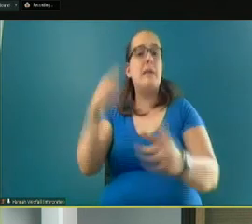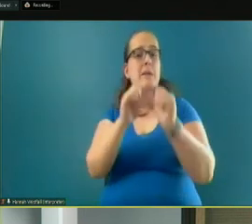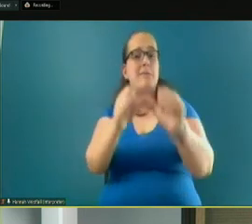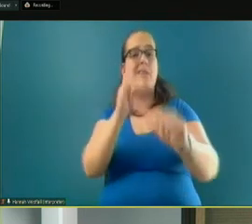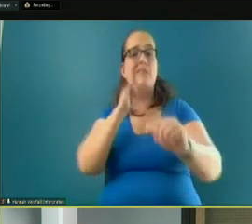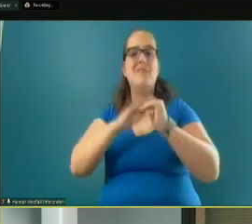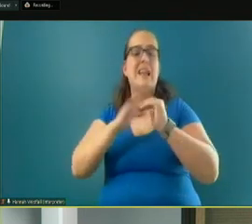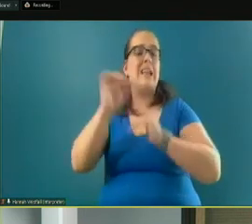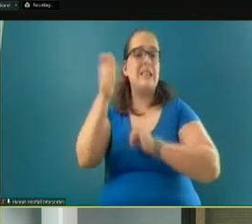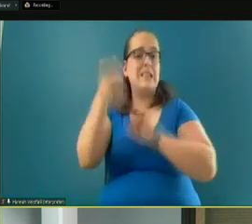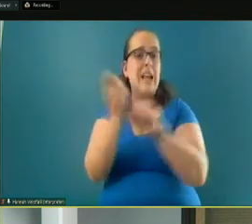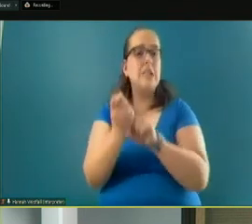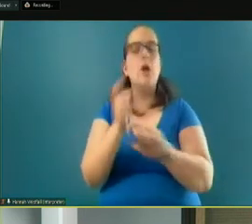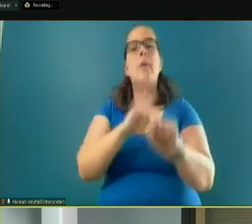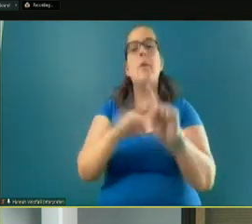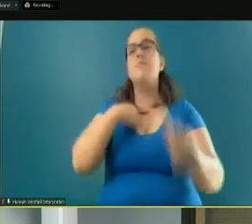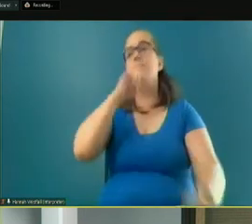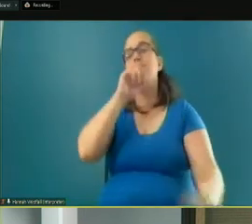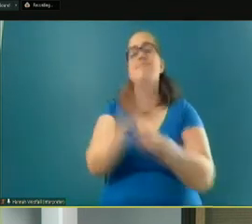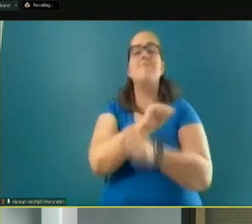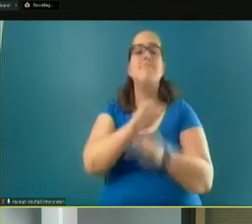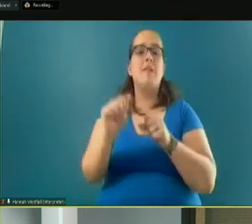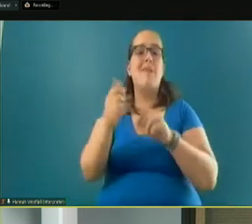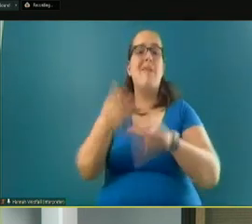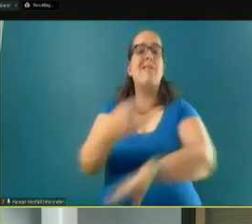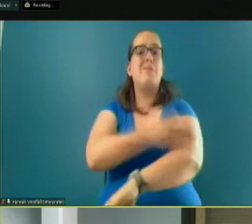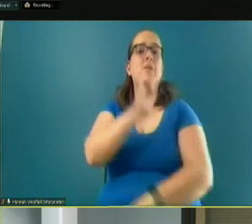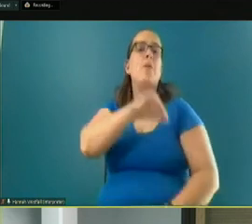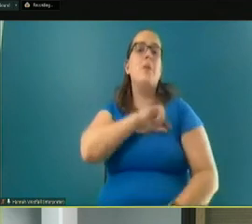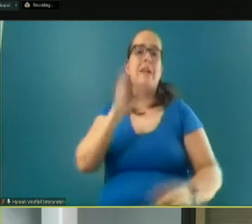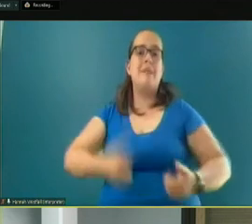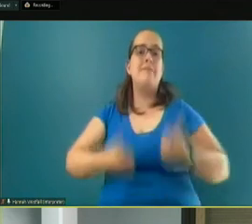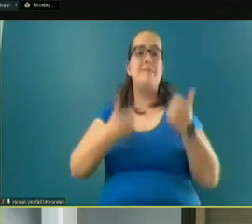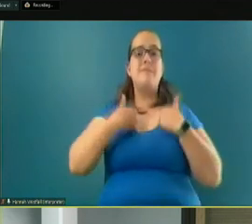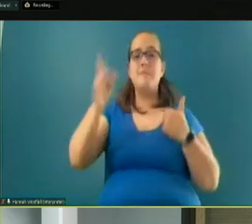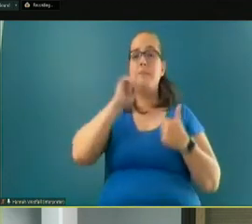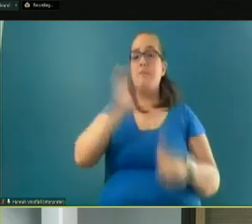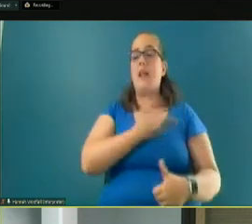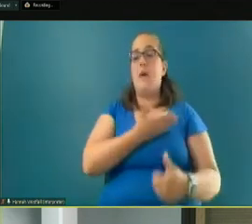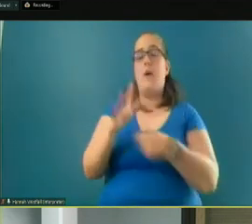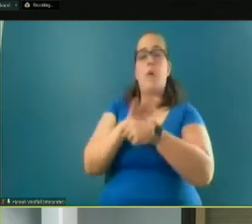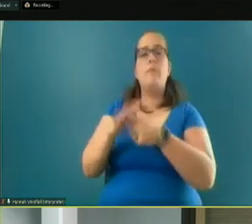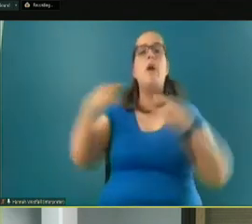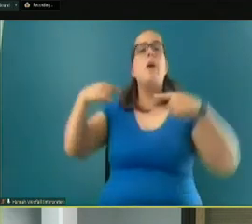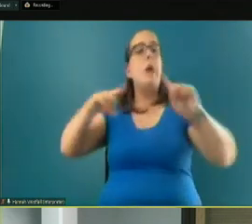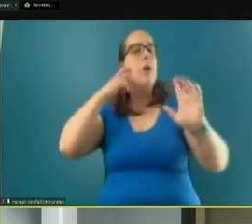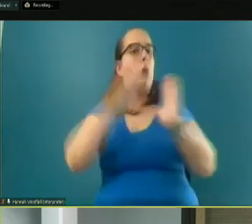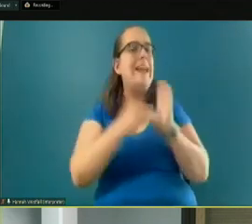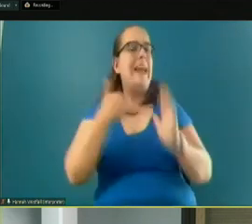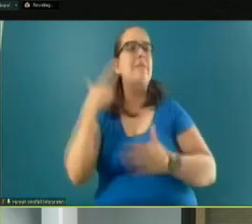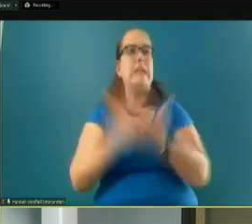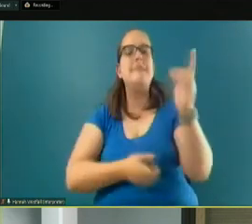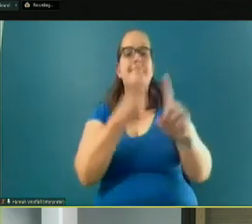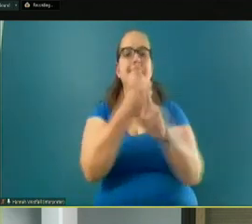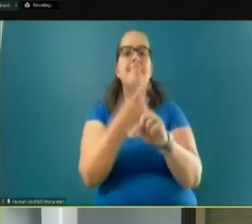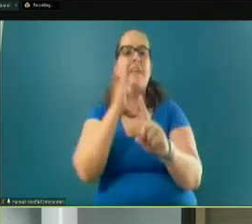years, but I absolutely believe that it improves the quality of life for our region, while recognizing there are some impacts for some of those that